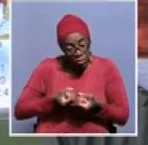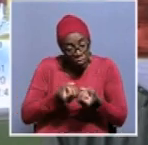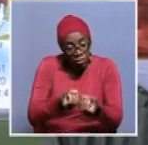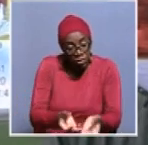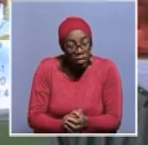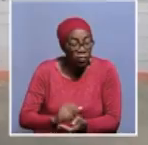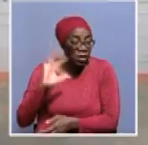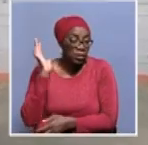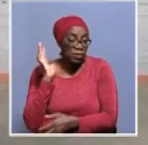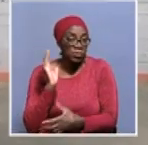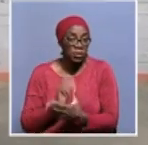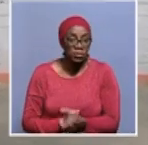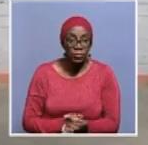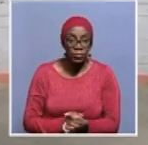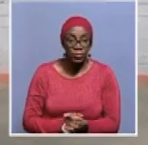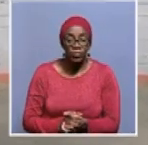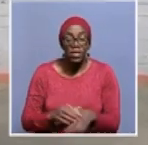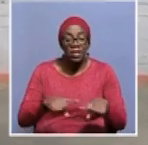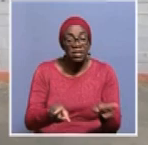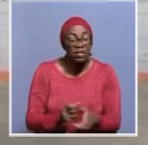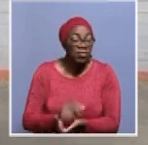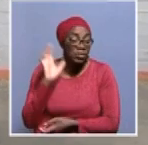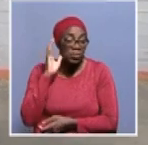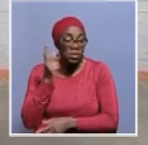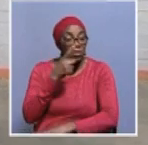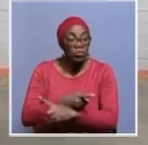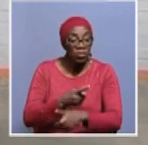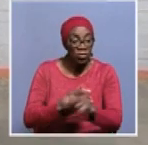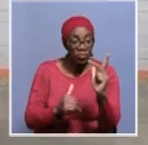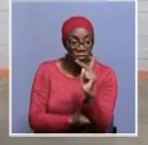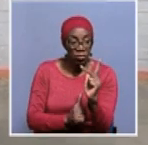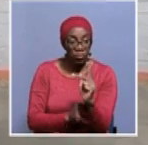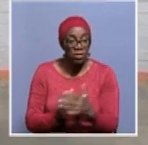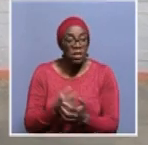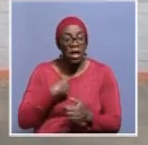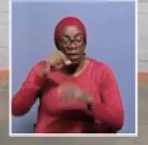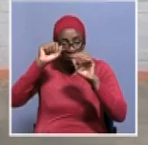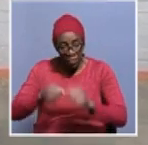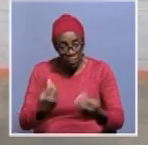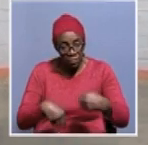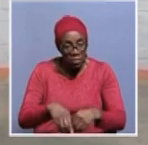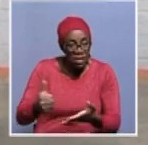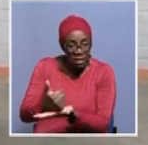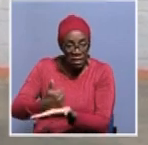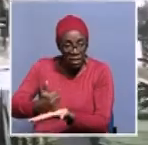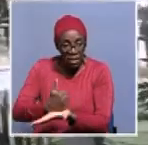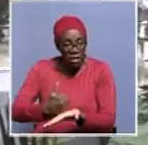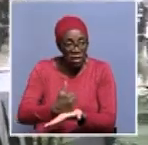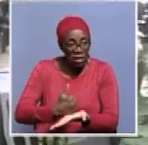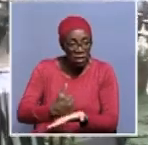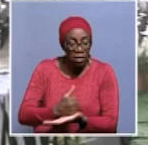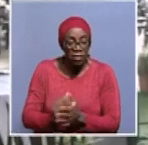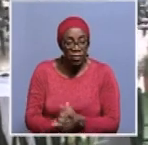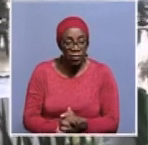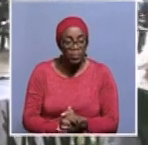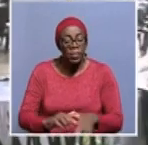is by government agencies here i make it very clear that uh different